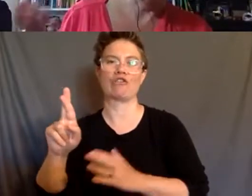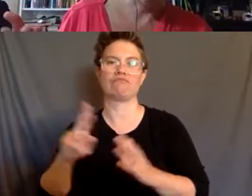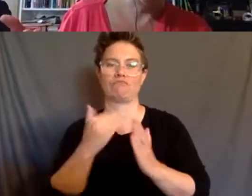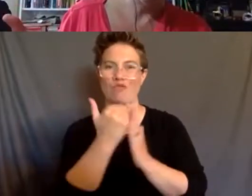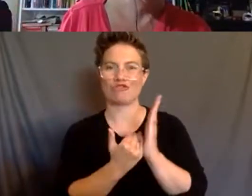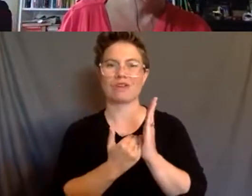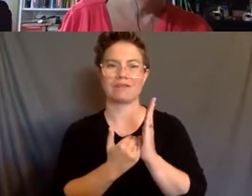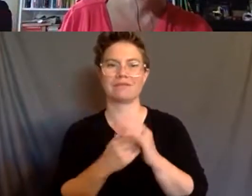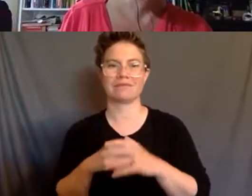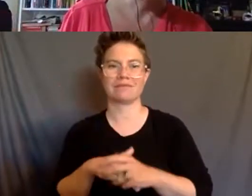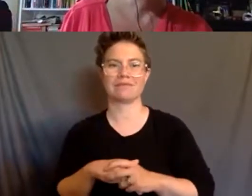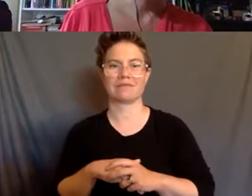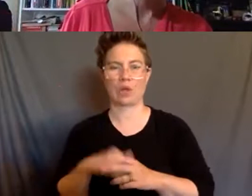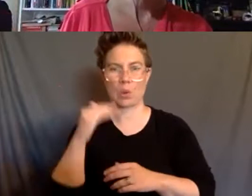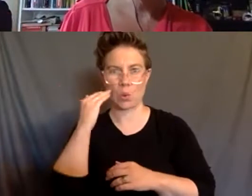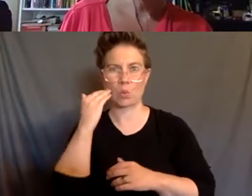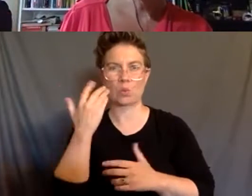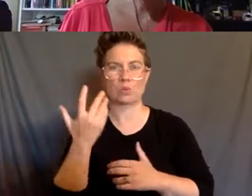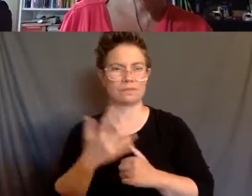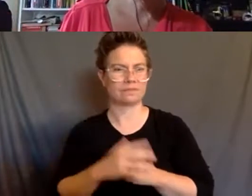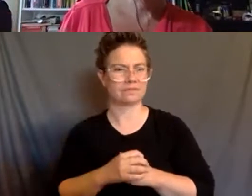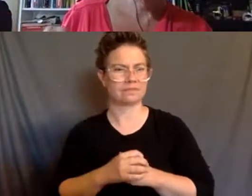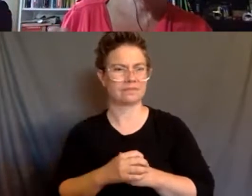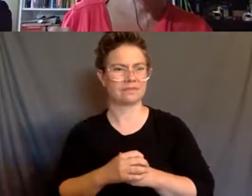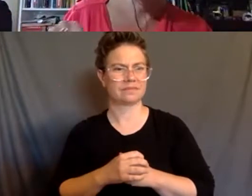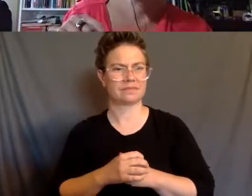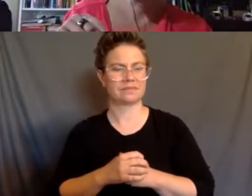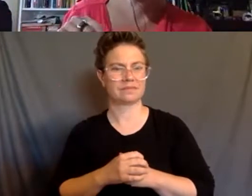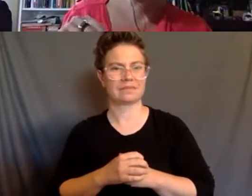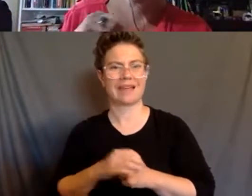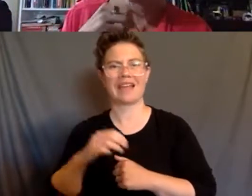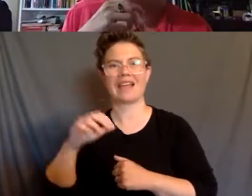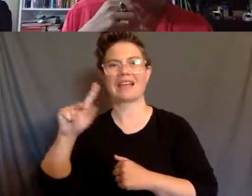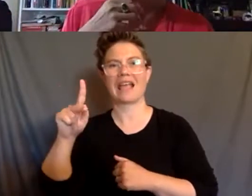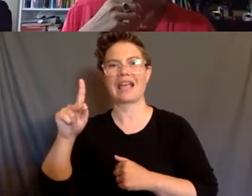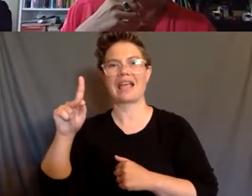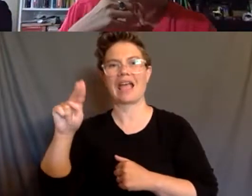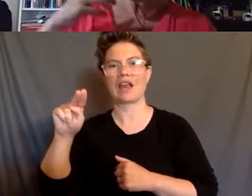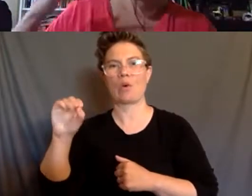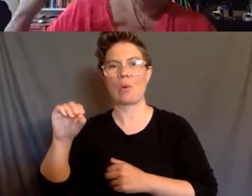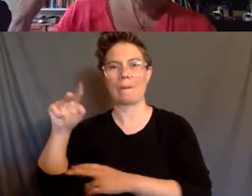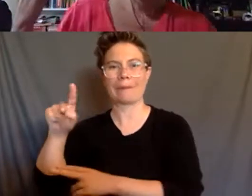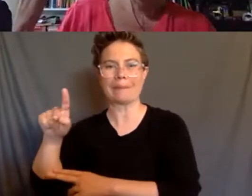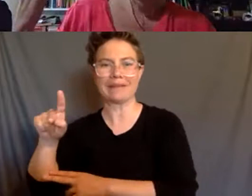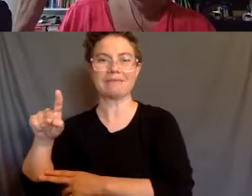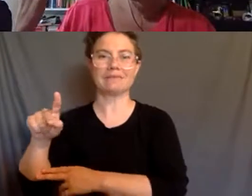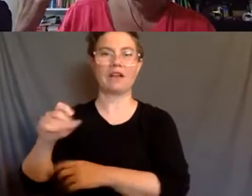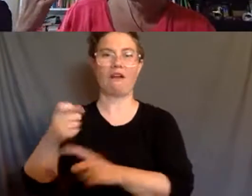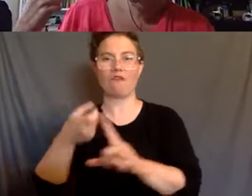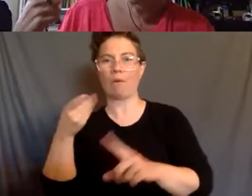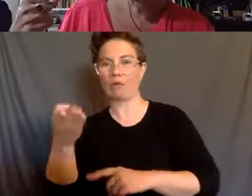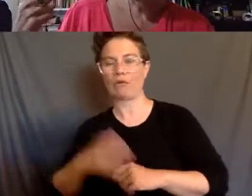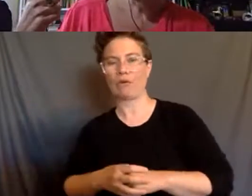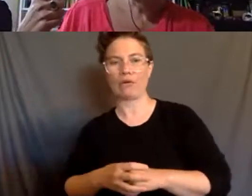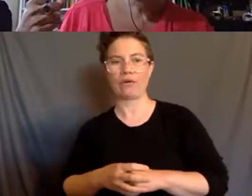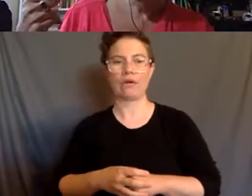and honey knop, um, K-N-O-P-P. And when we